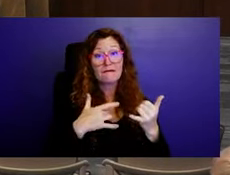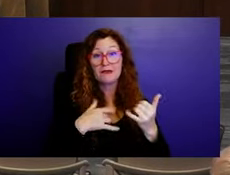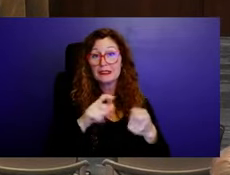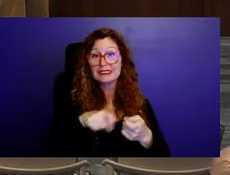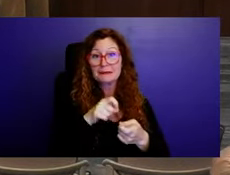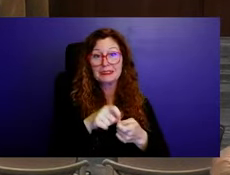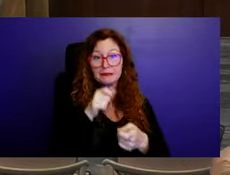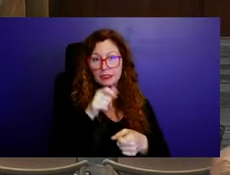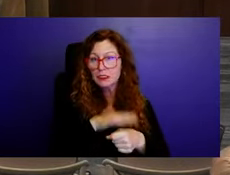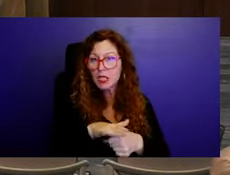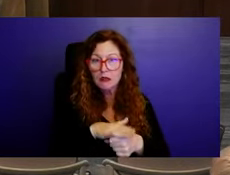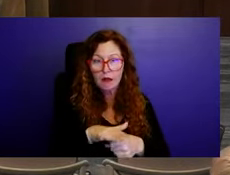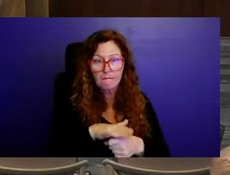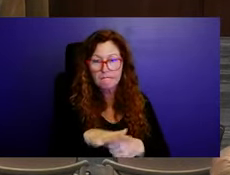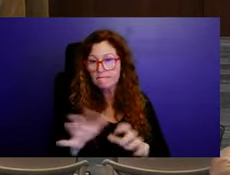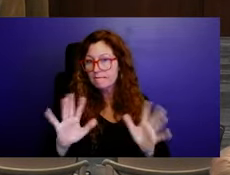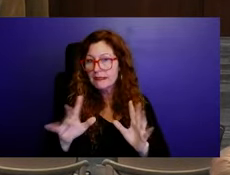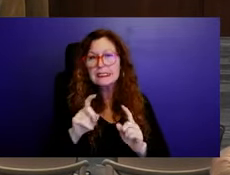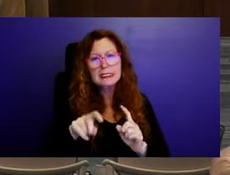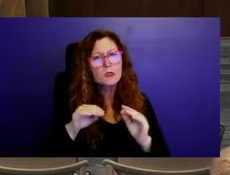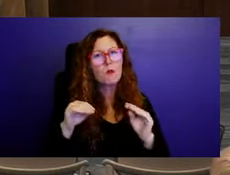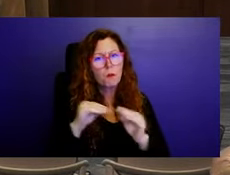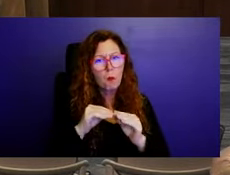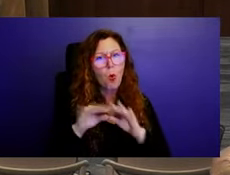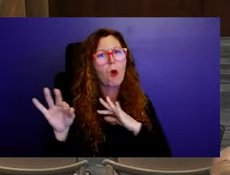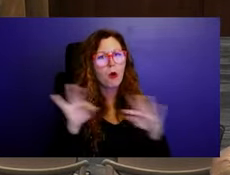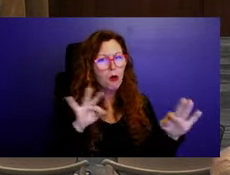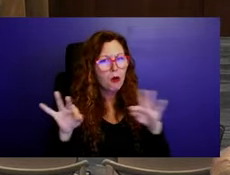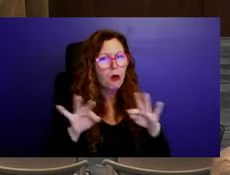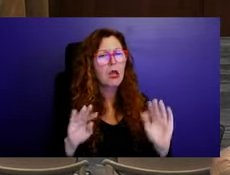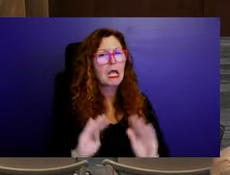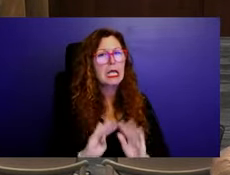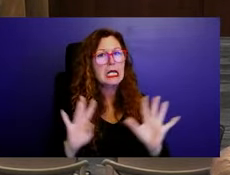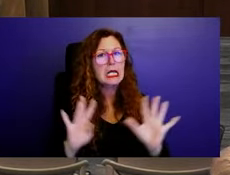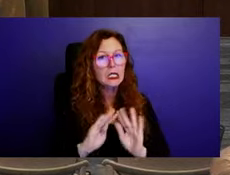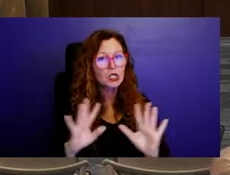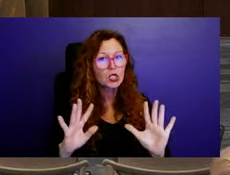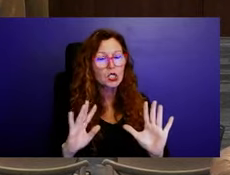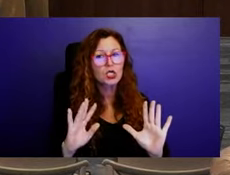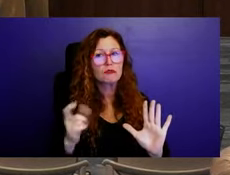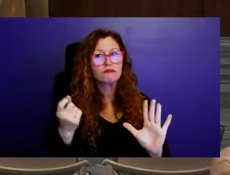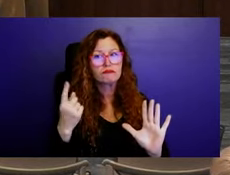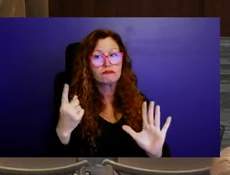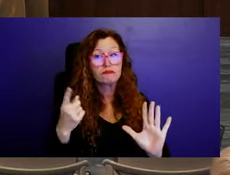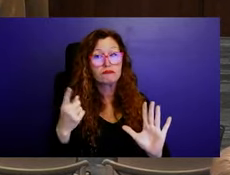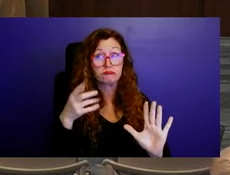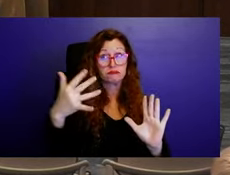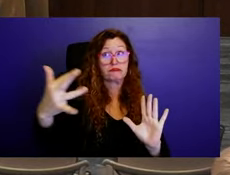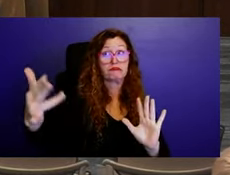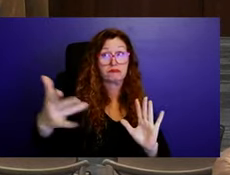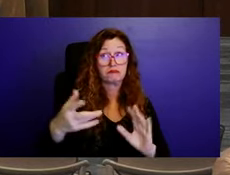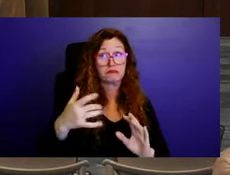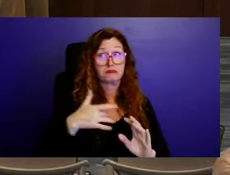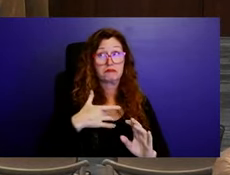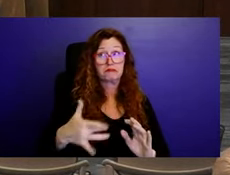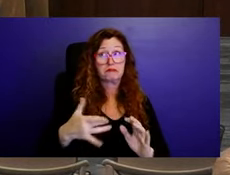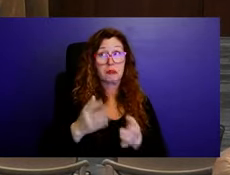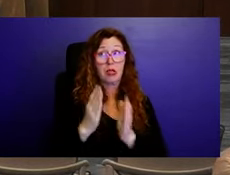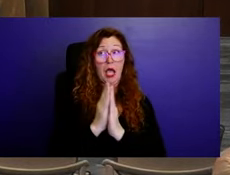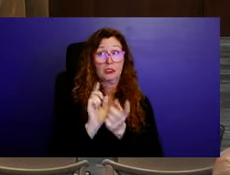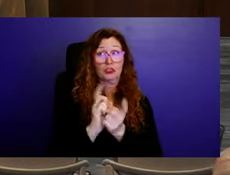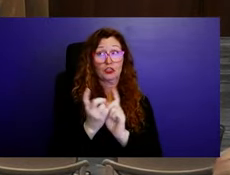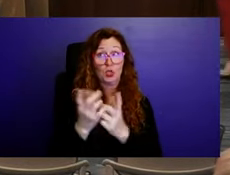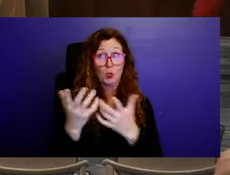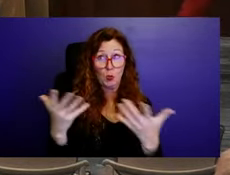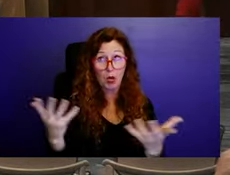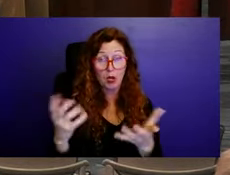out what those variances are going to look like and identify what, what are the, what are the crucial and severe needs of the community right now? Is it